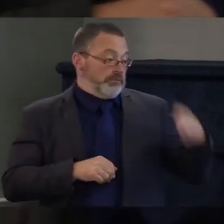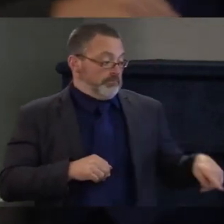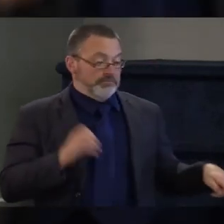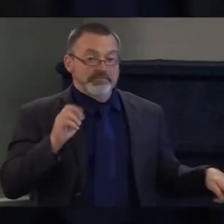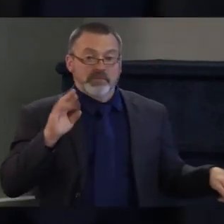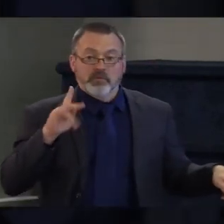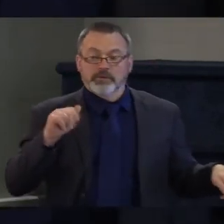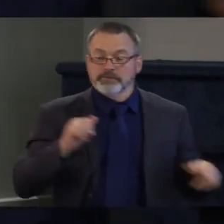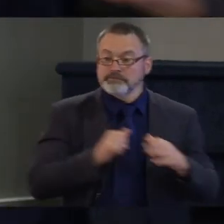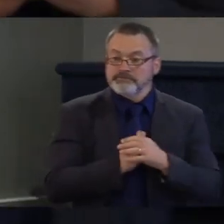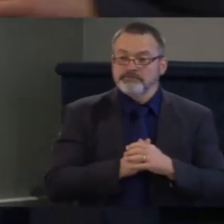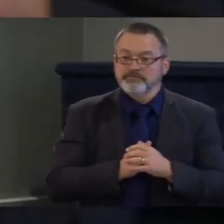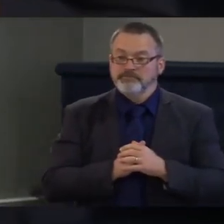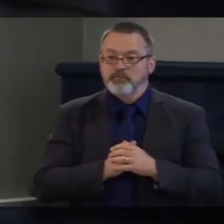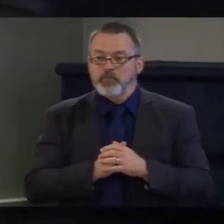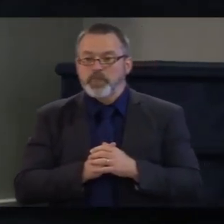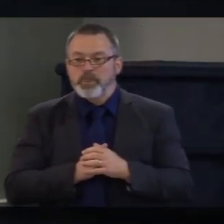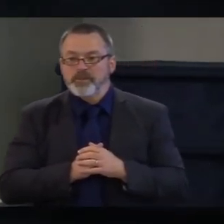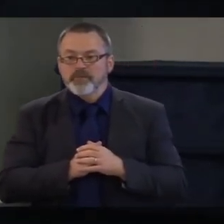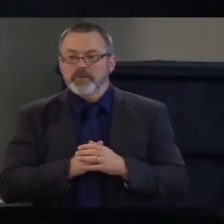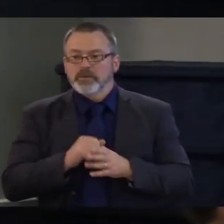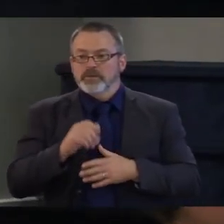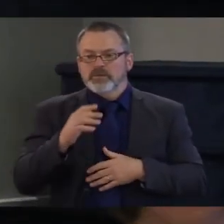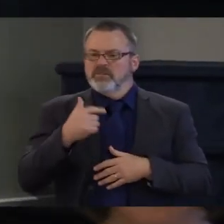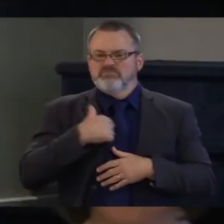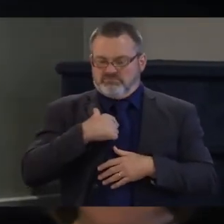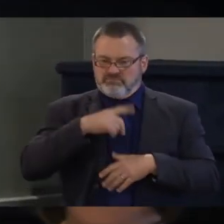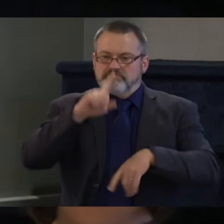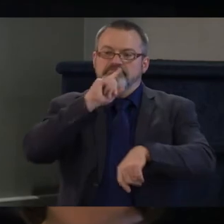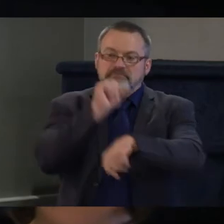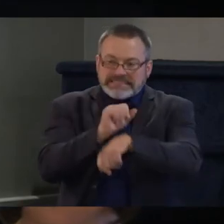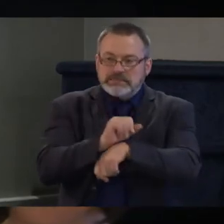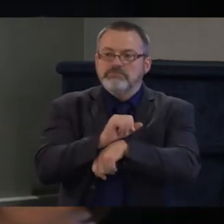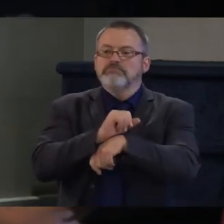will ensure to incorporate everyone